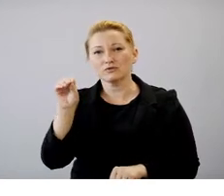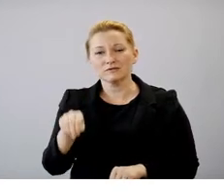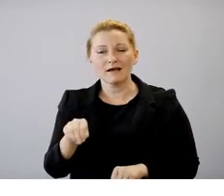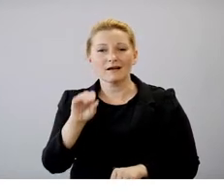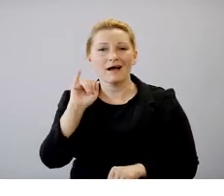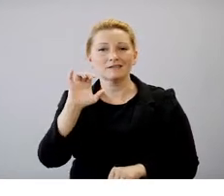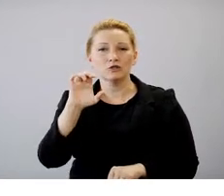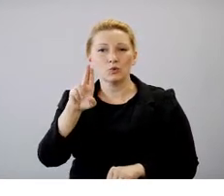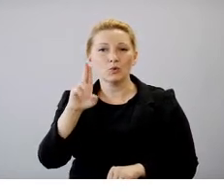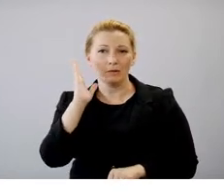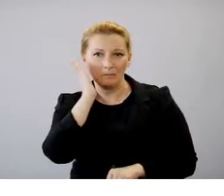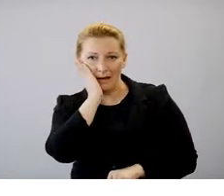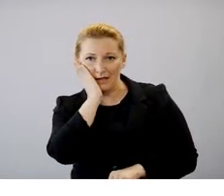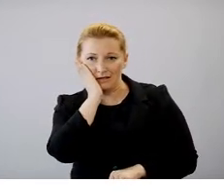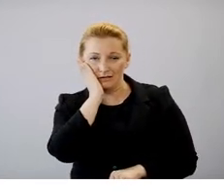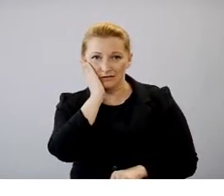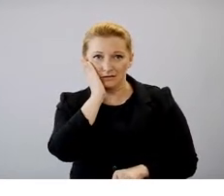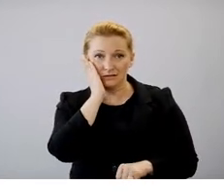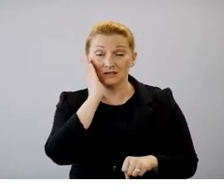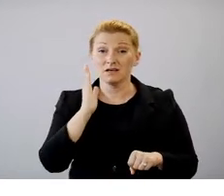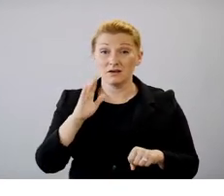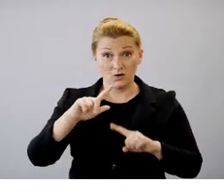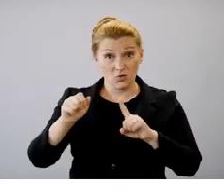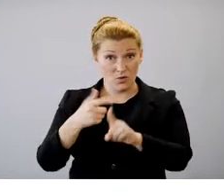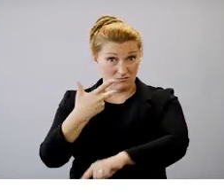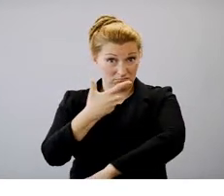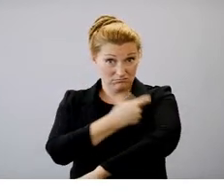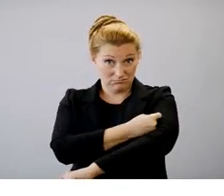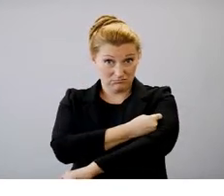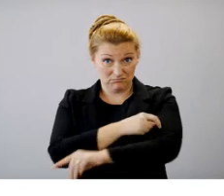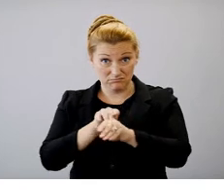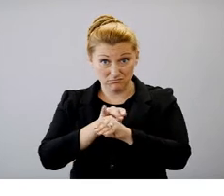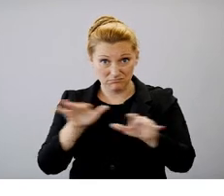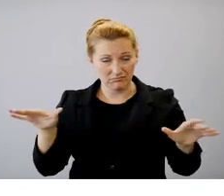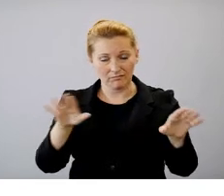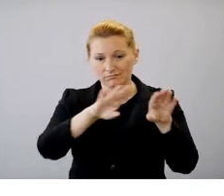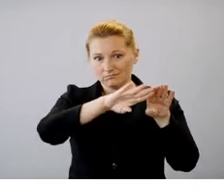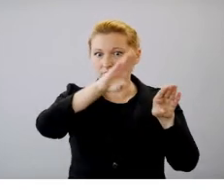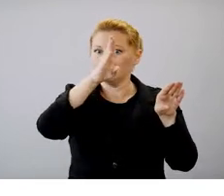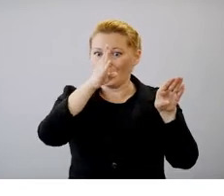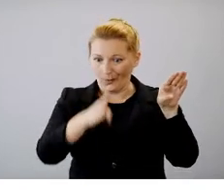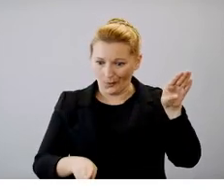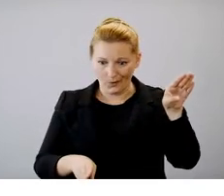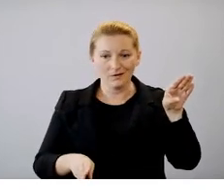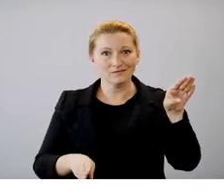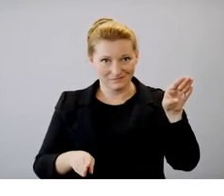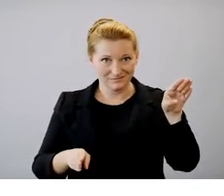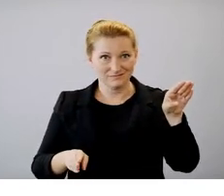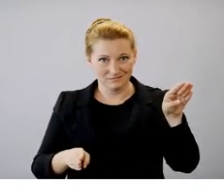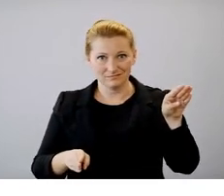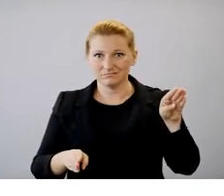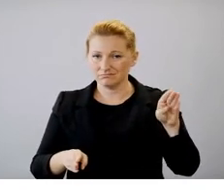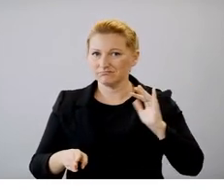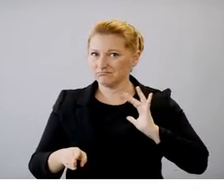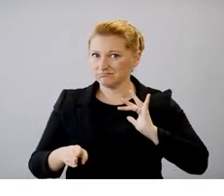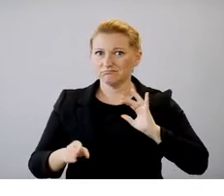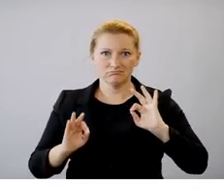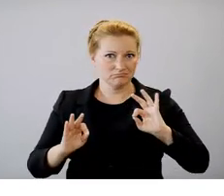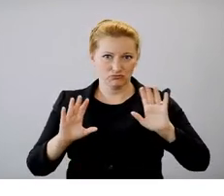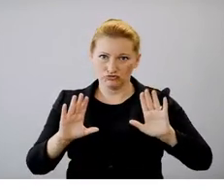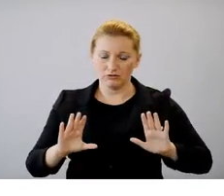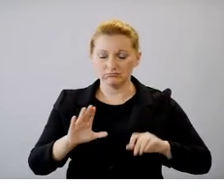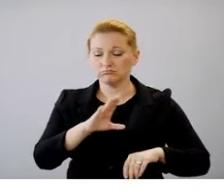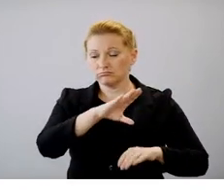ICU beds. And again, we see that dramatic drop when vaccinations started to become common.